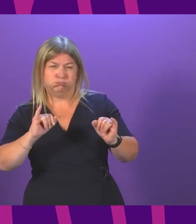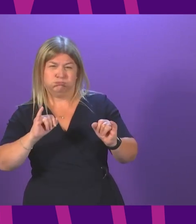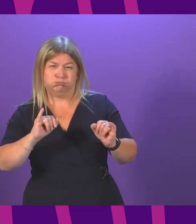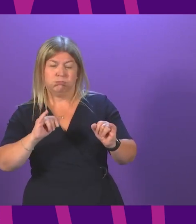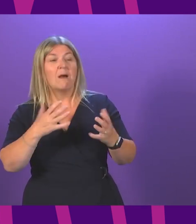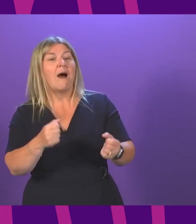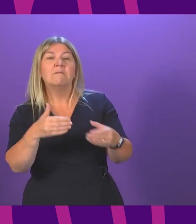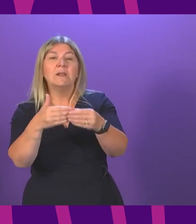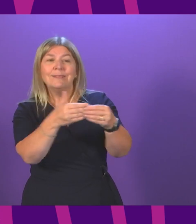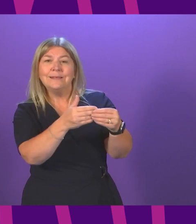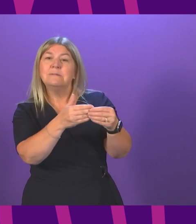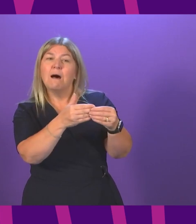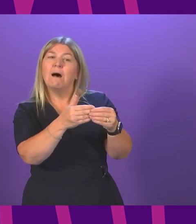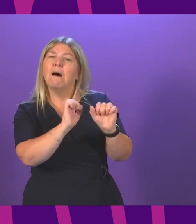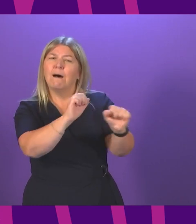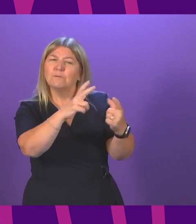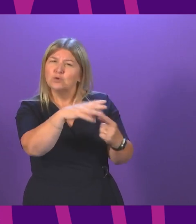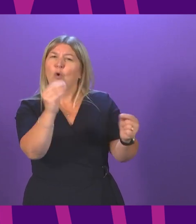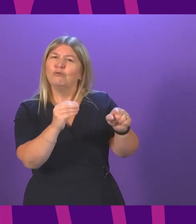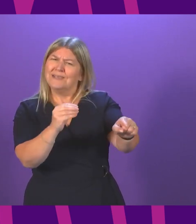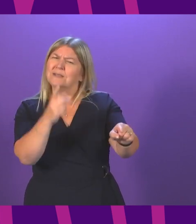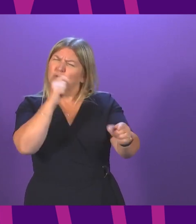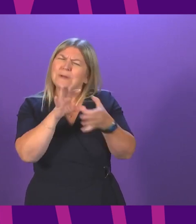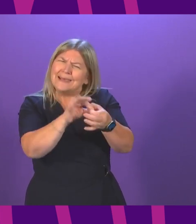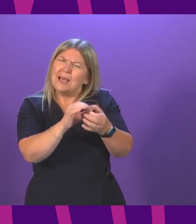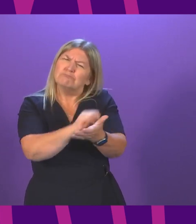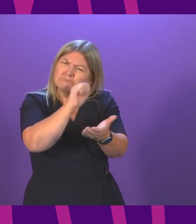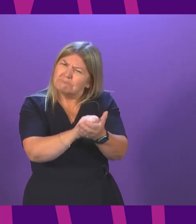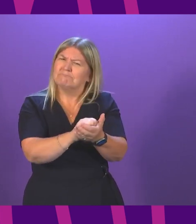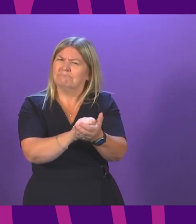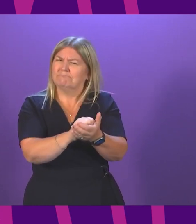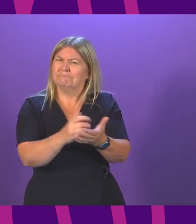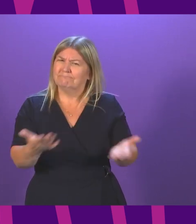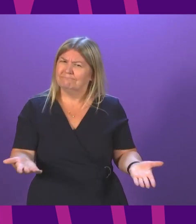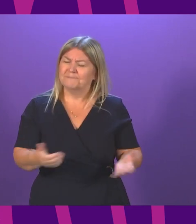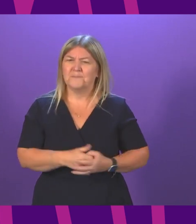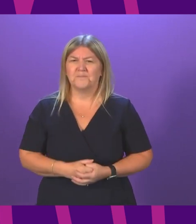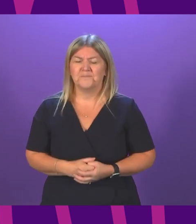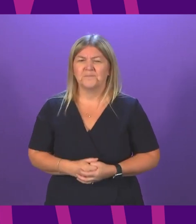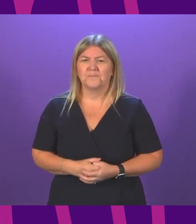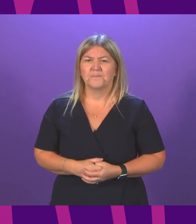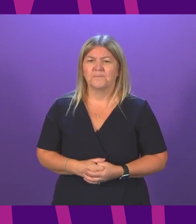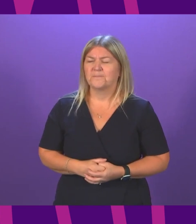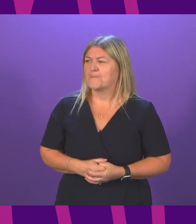opposition that can engage properly with the substance of these matters? Douglas Ross.